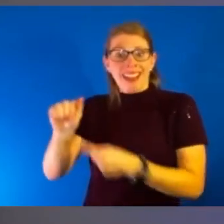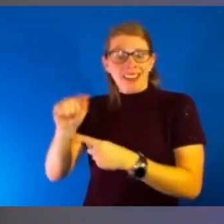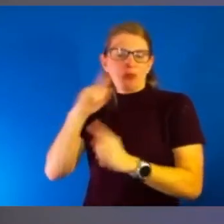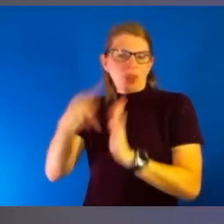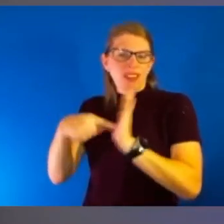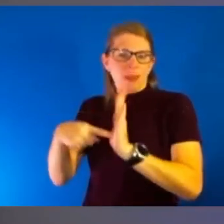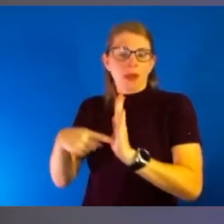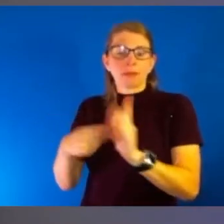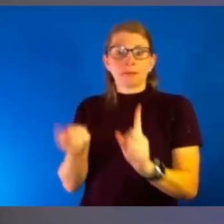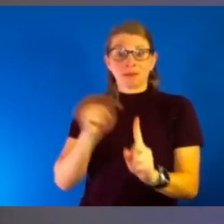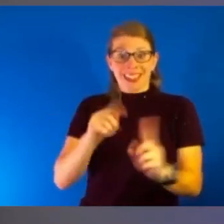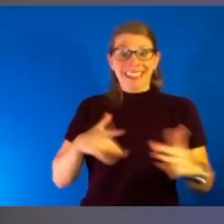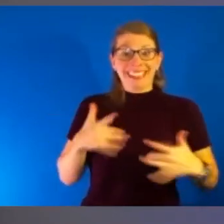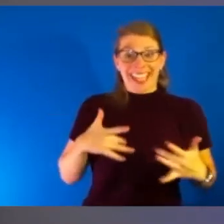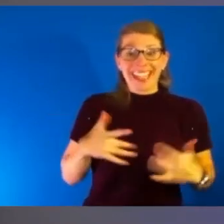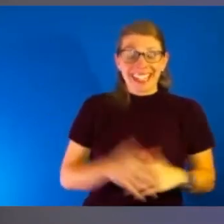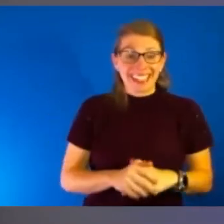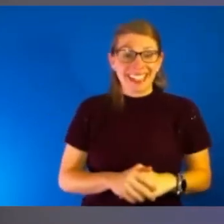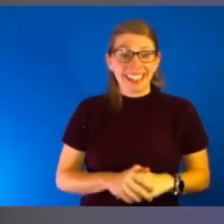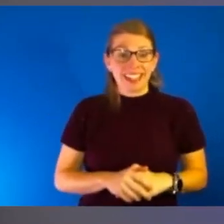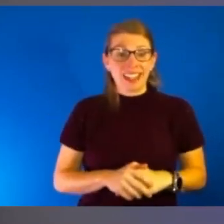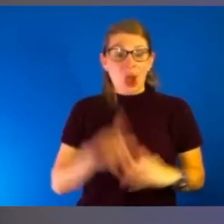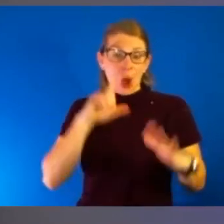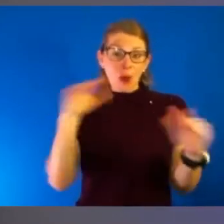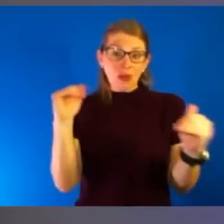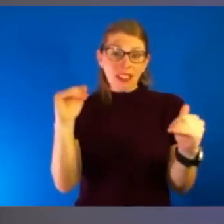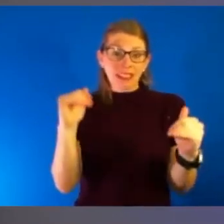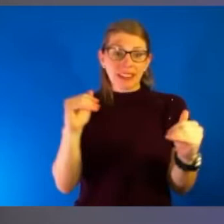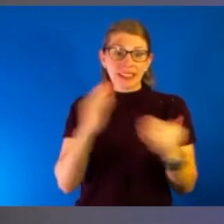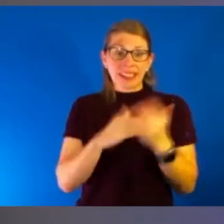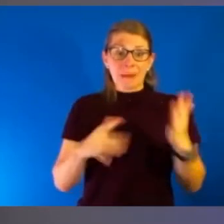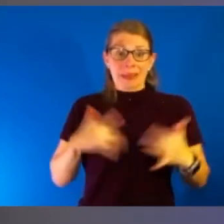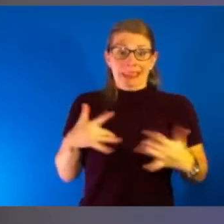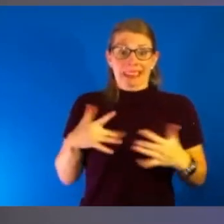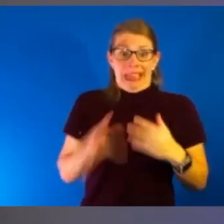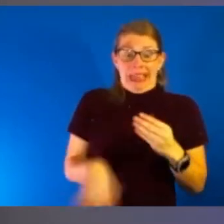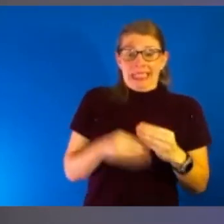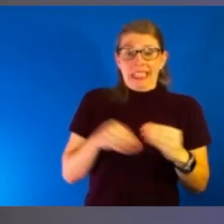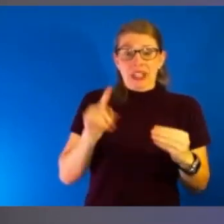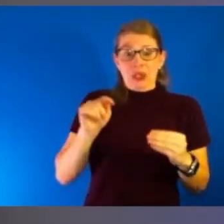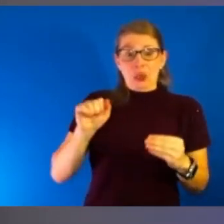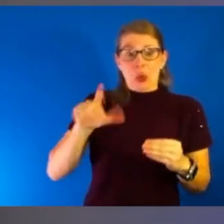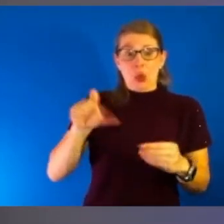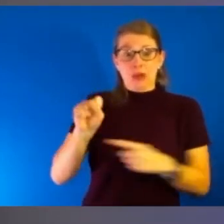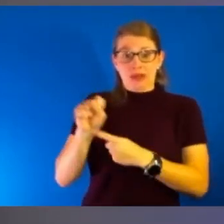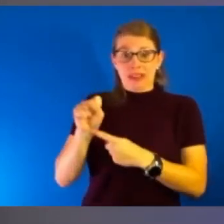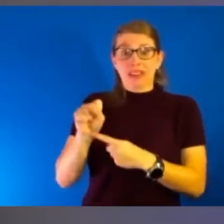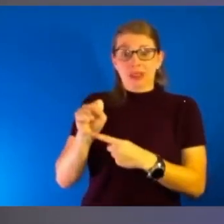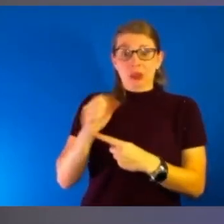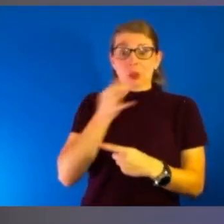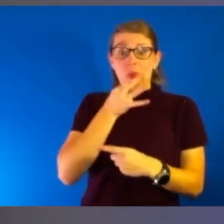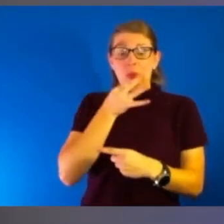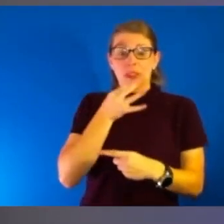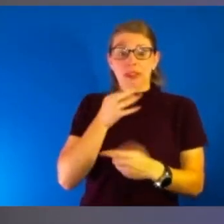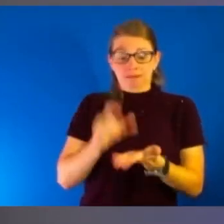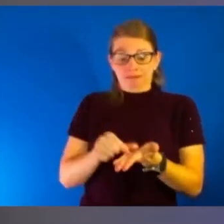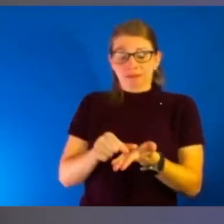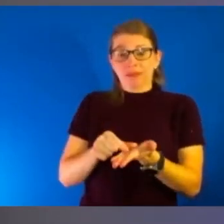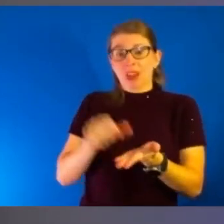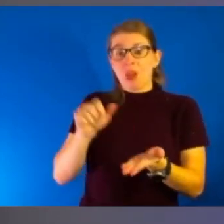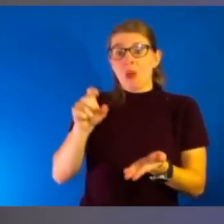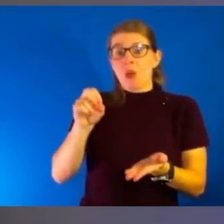some exciting hopefully some exciting additional tools in the pipeline, including oral antivirals.